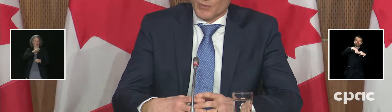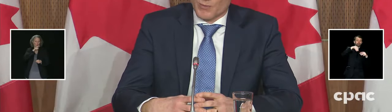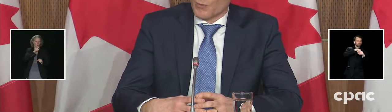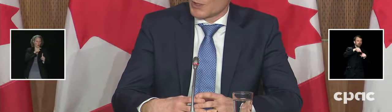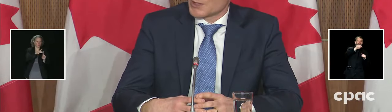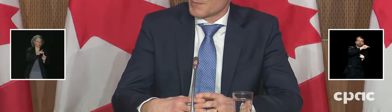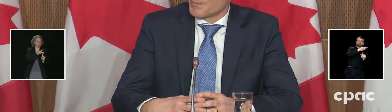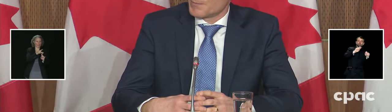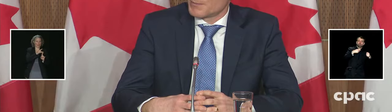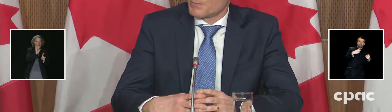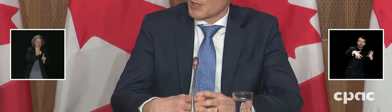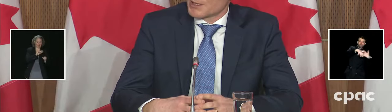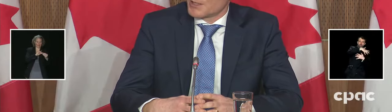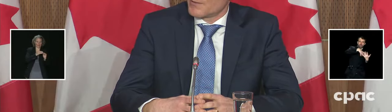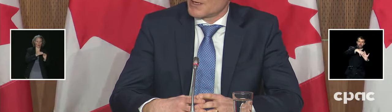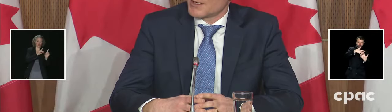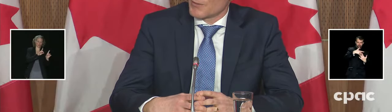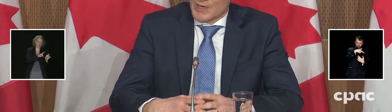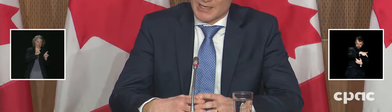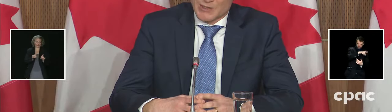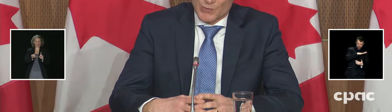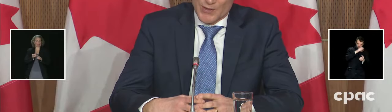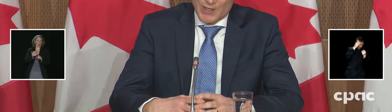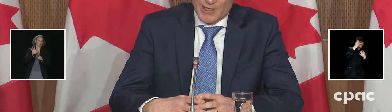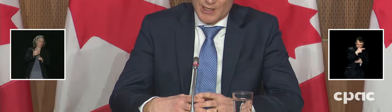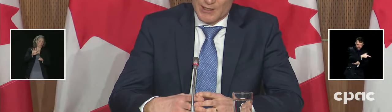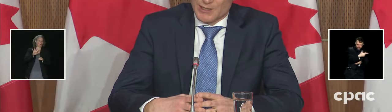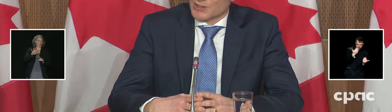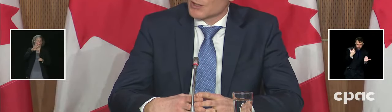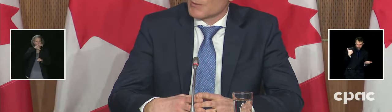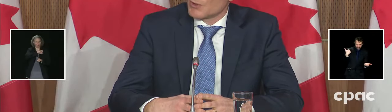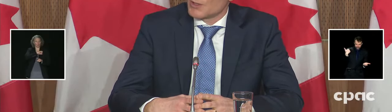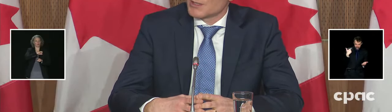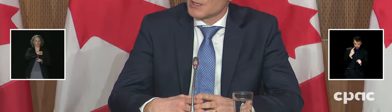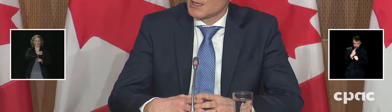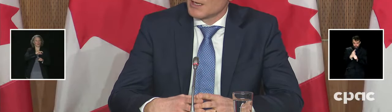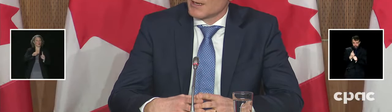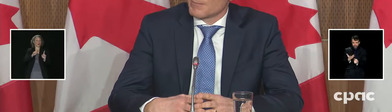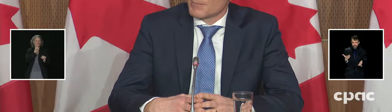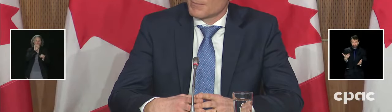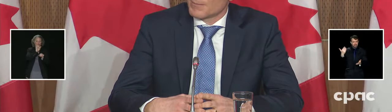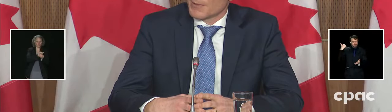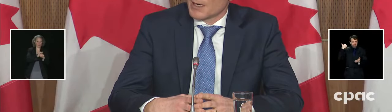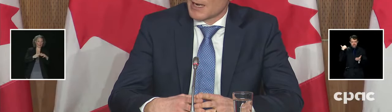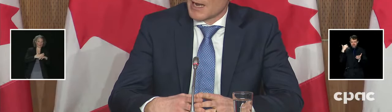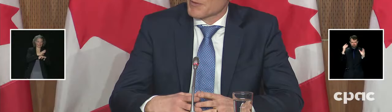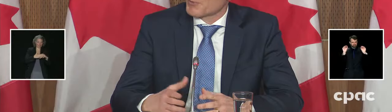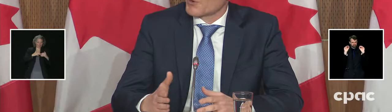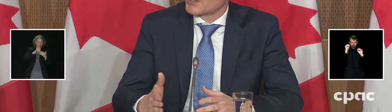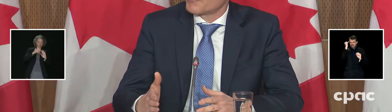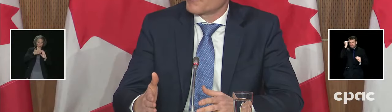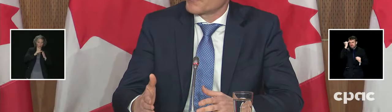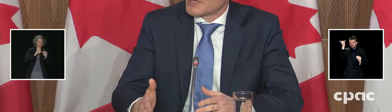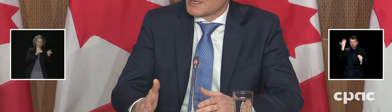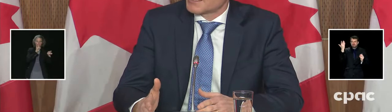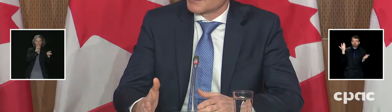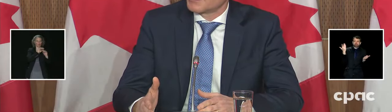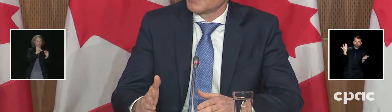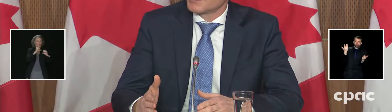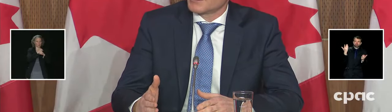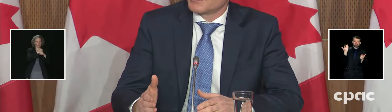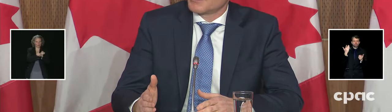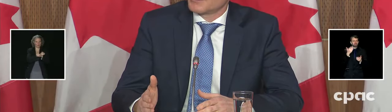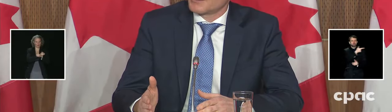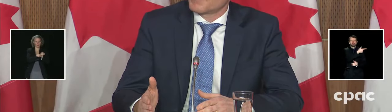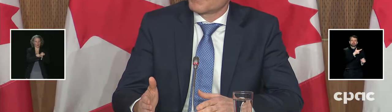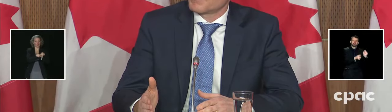the positivity rates within Indigenous communities at the point of testing